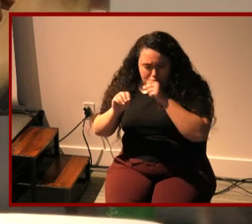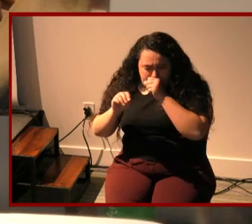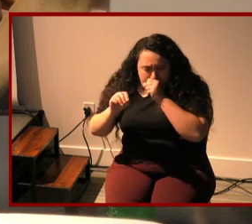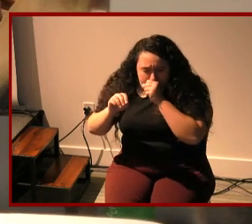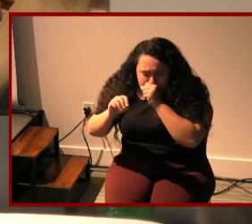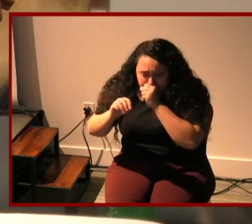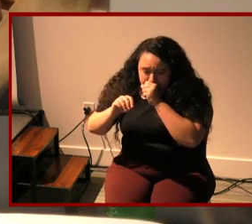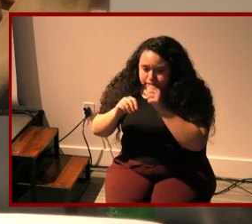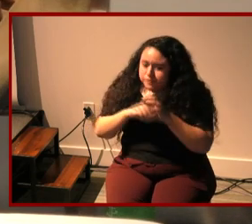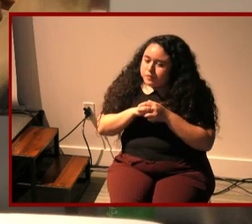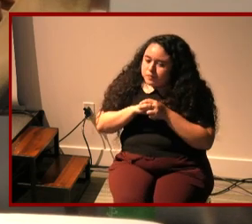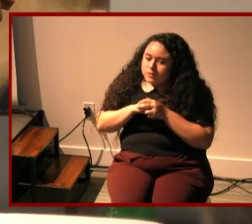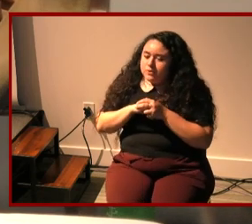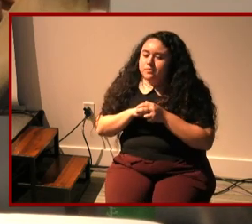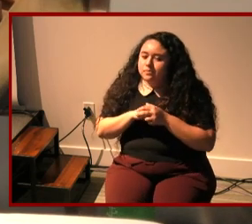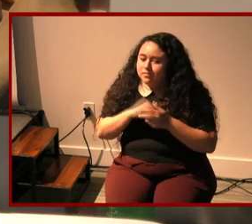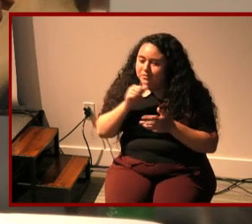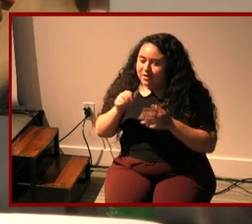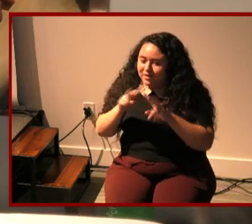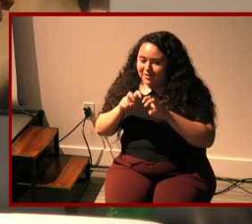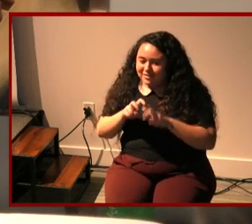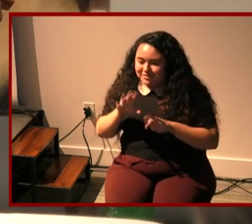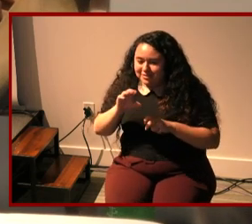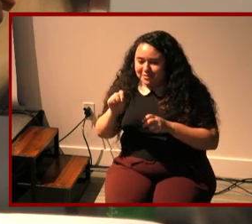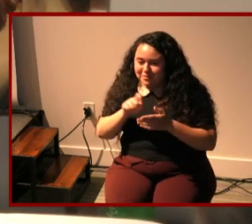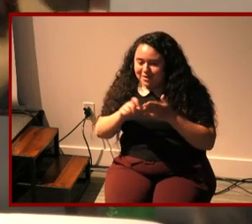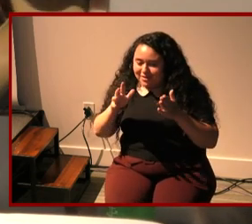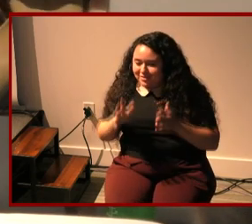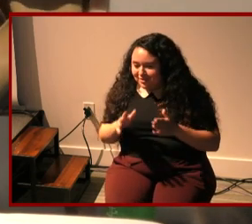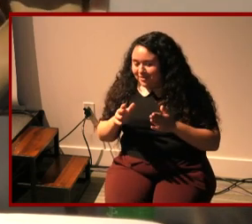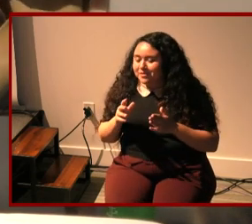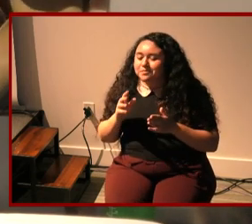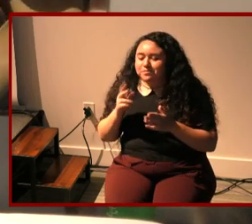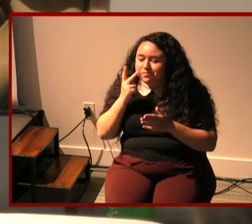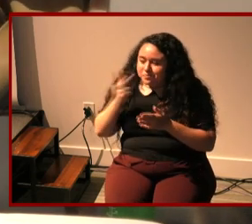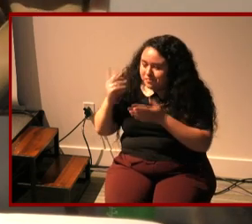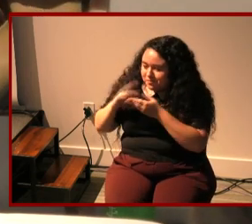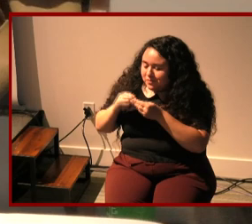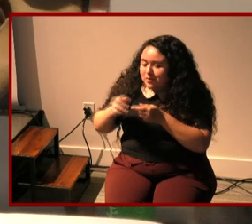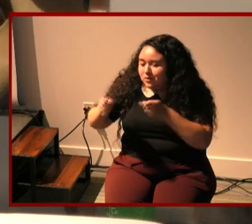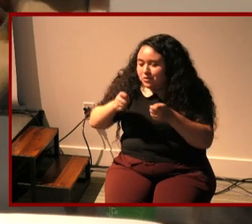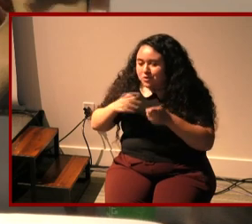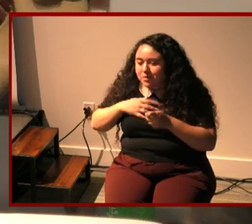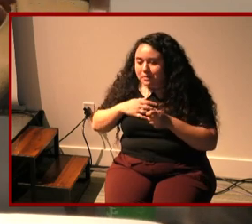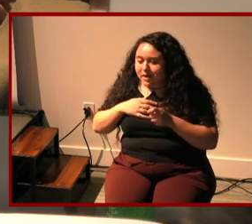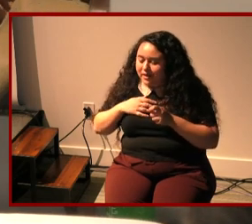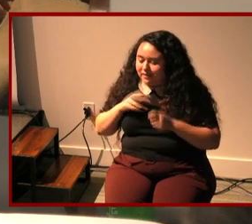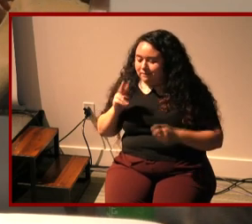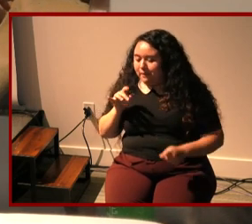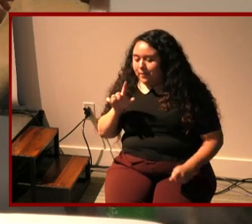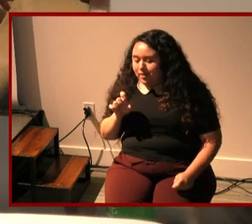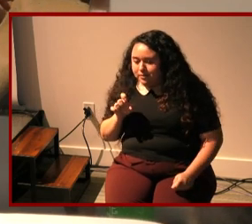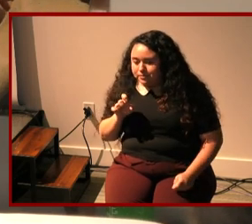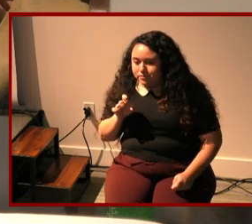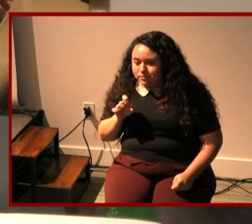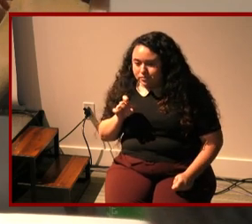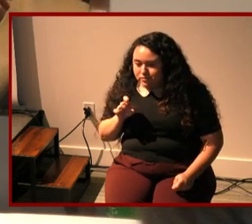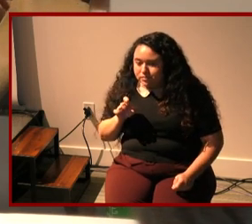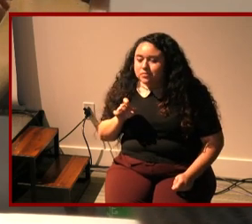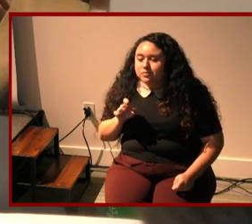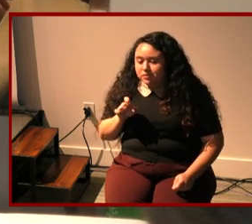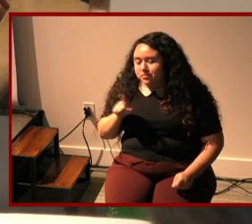for reasons just of like controlling my variables right in the analysis that i'm doing however